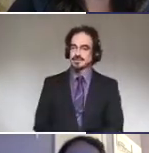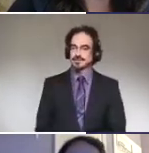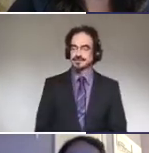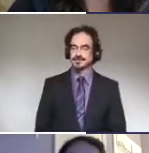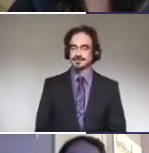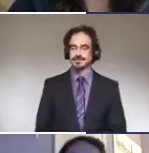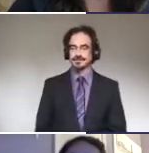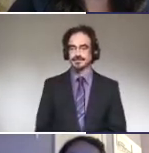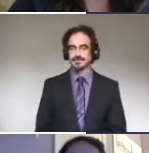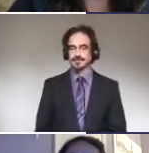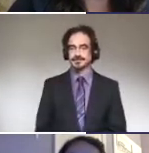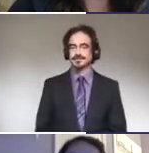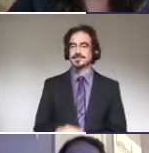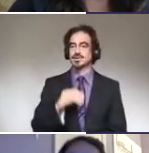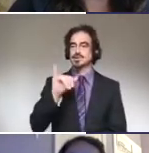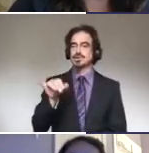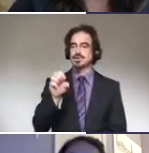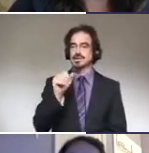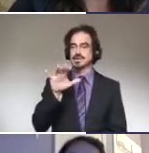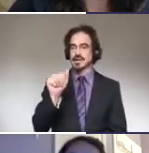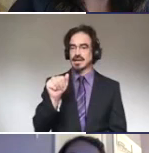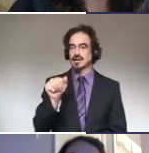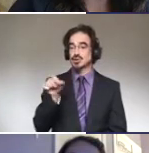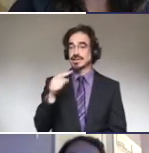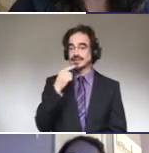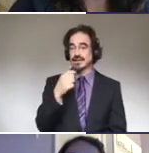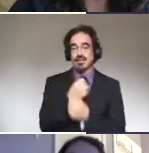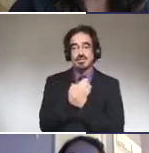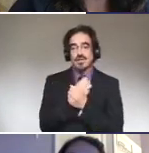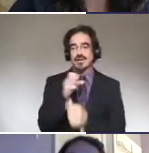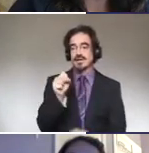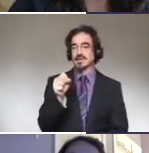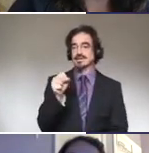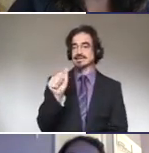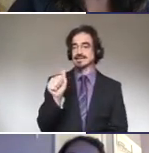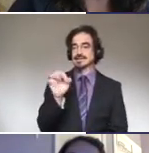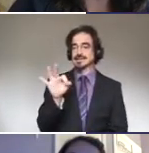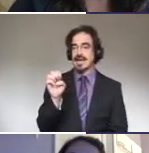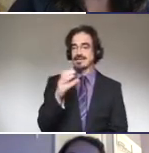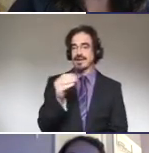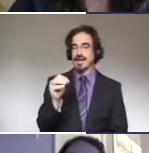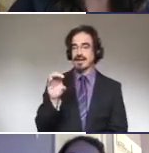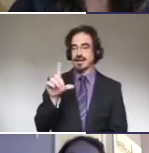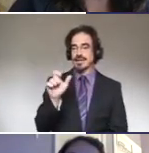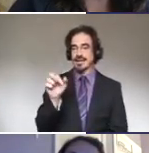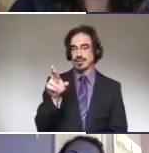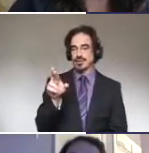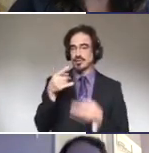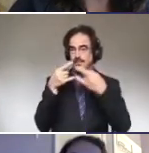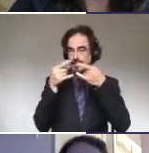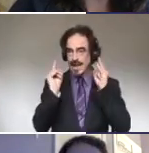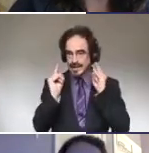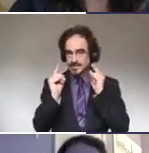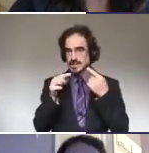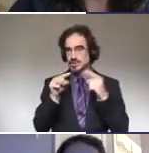Jessica was saying that she loves the safe and clear surgical masks throughout her rotations. And that is one of the things I